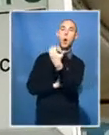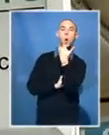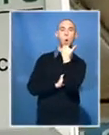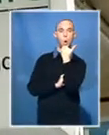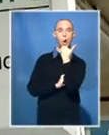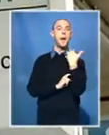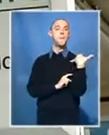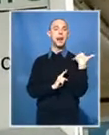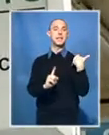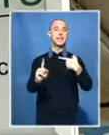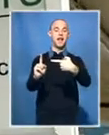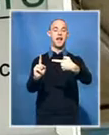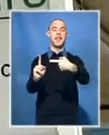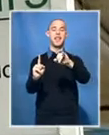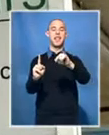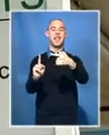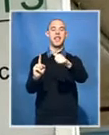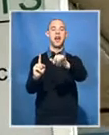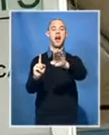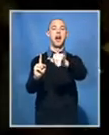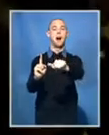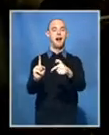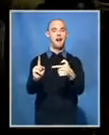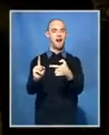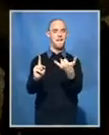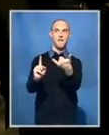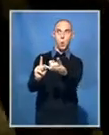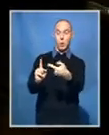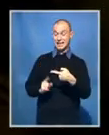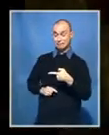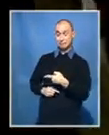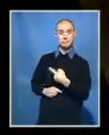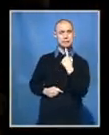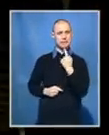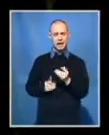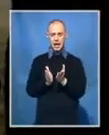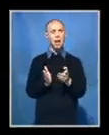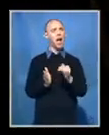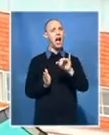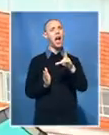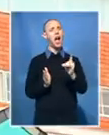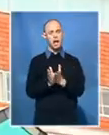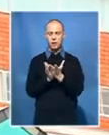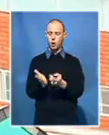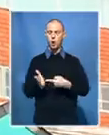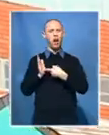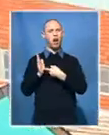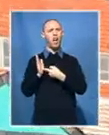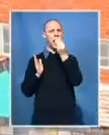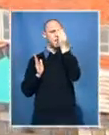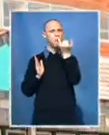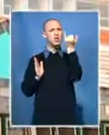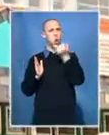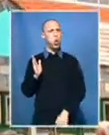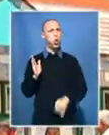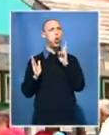says the ID had incorrect details. The suspect assured her that it will be rectified. But two years